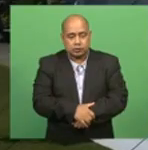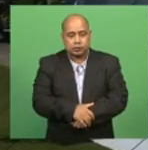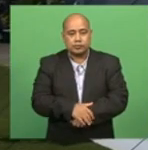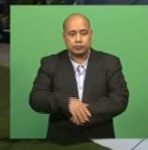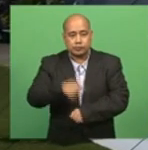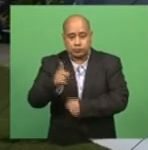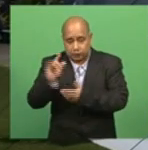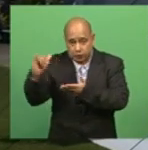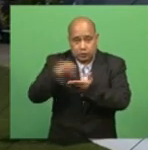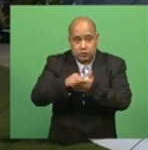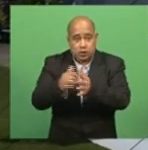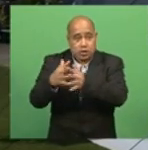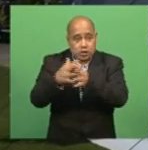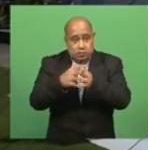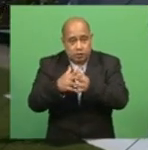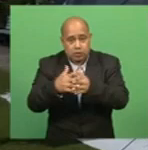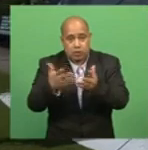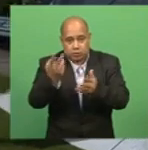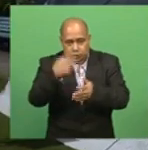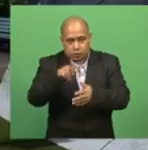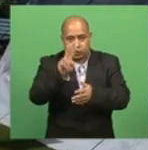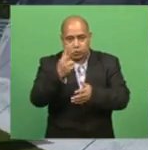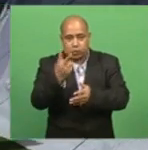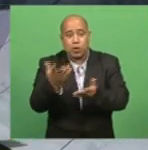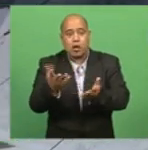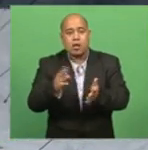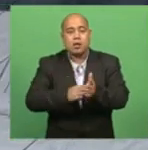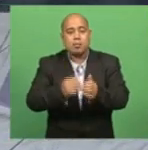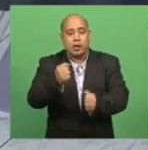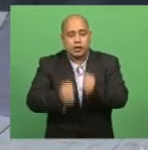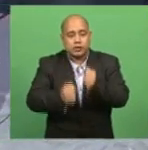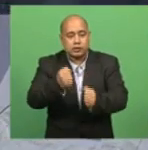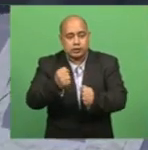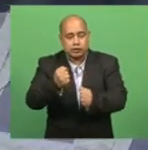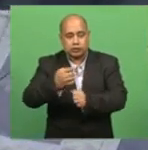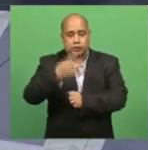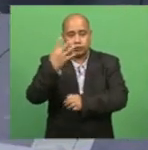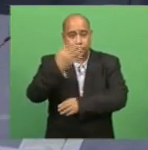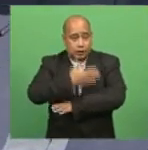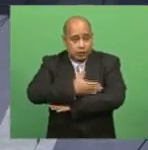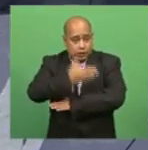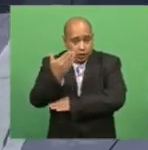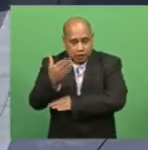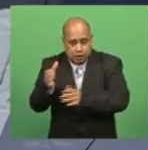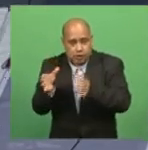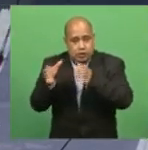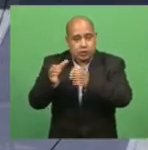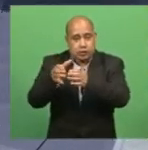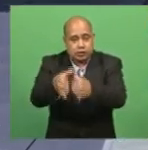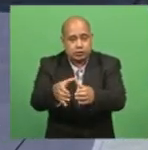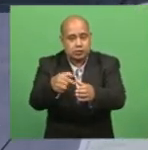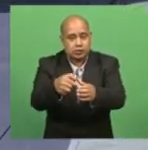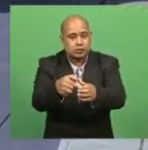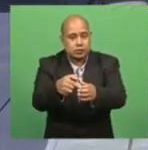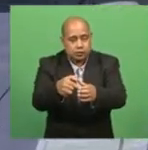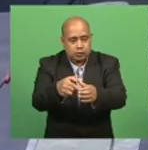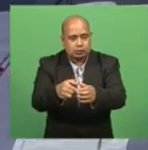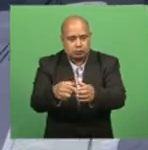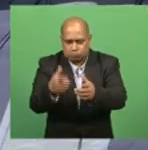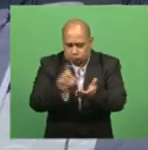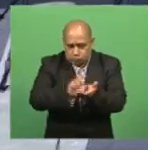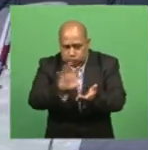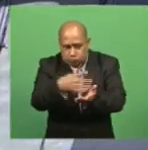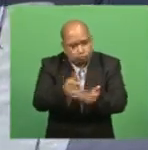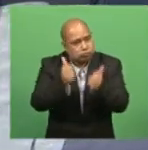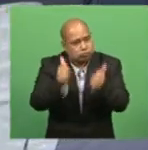After completing 14 days of home quarantine, she was cleared. Only later did she develop COVID-like